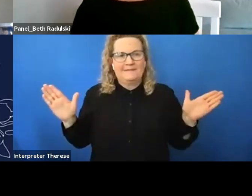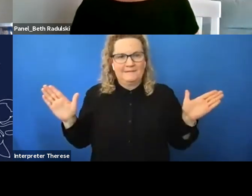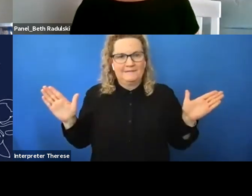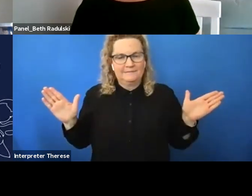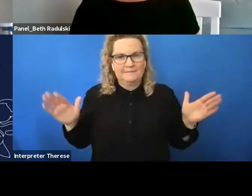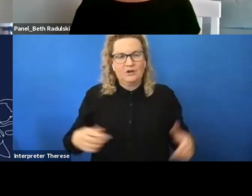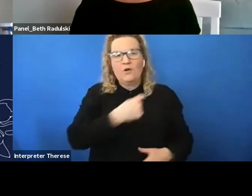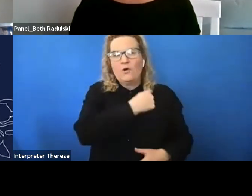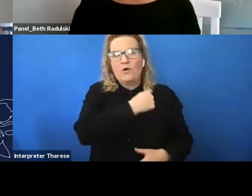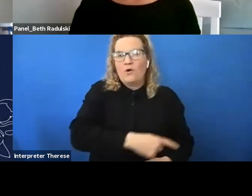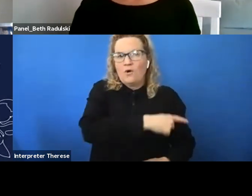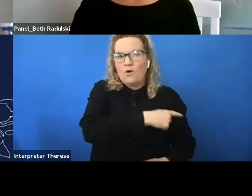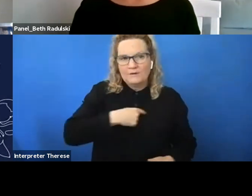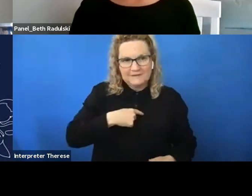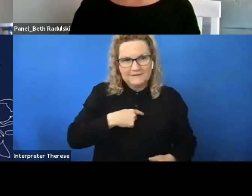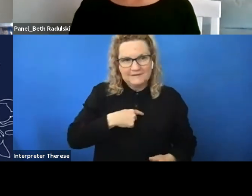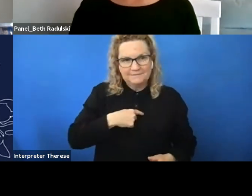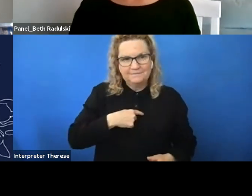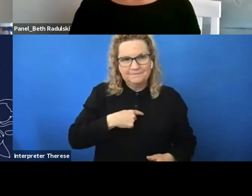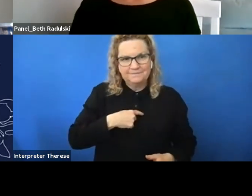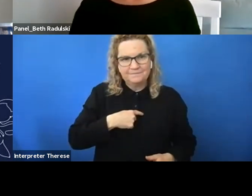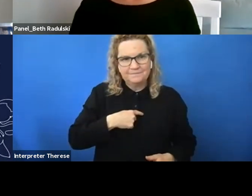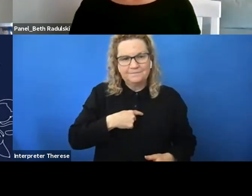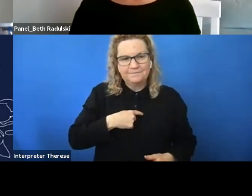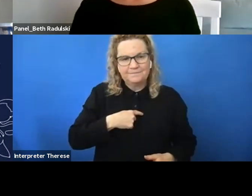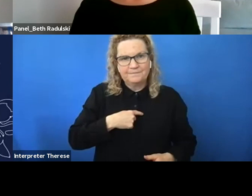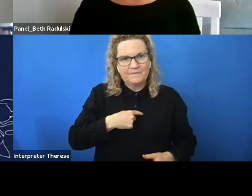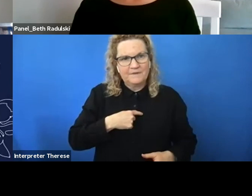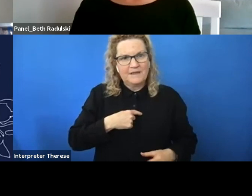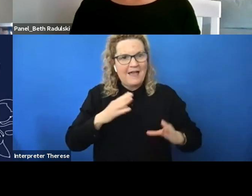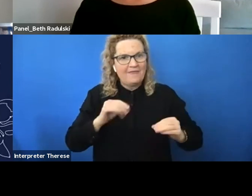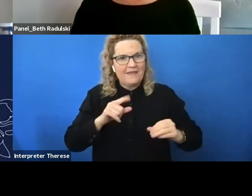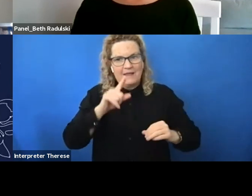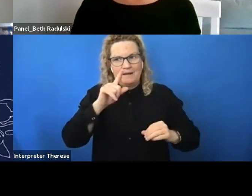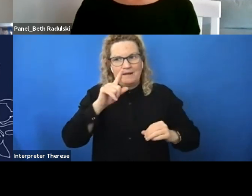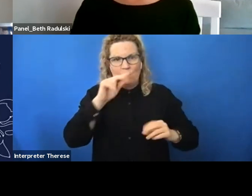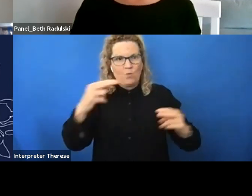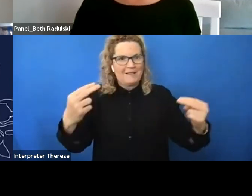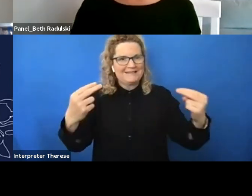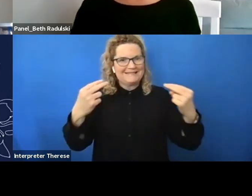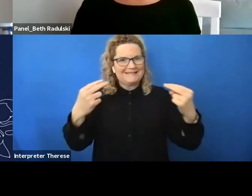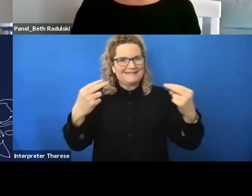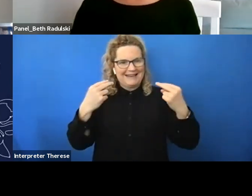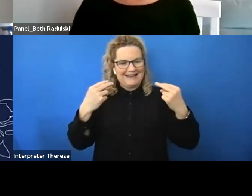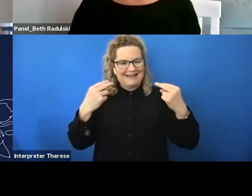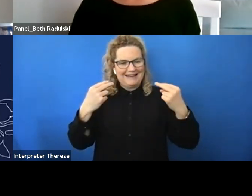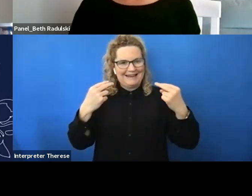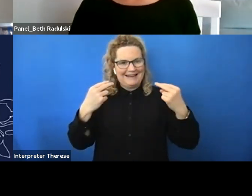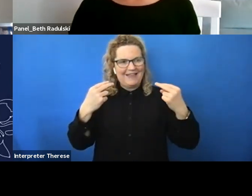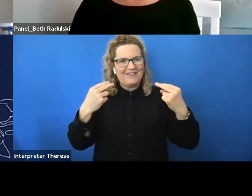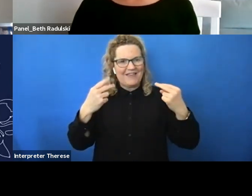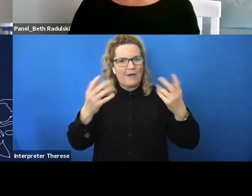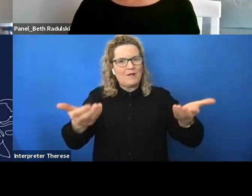and honest then uh the people will see and then you get the best out of people